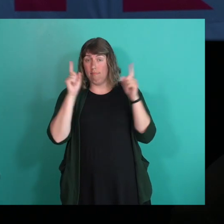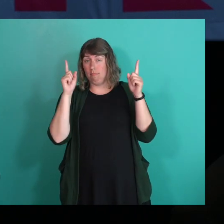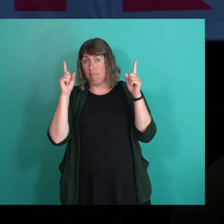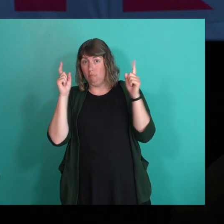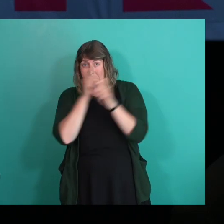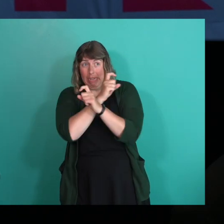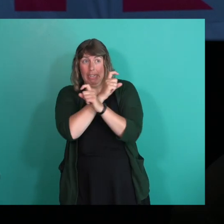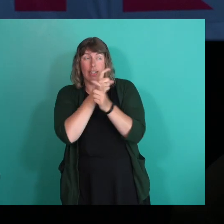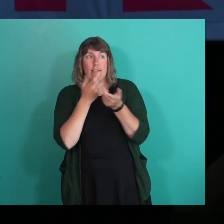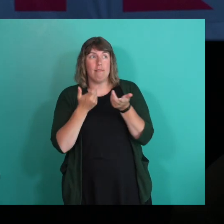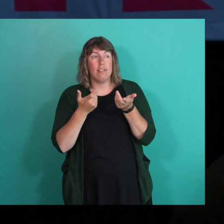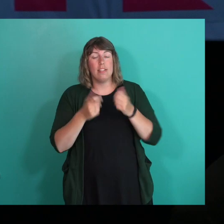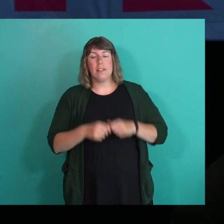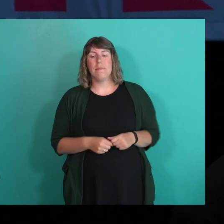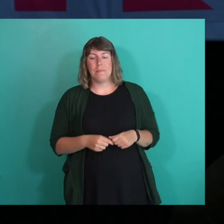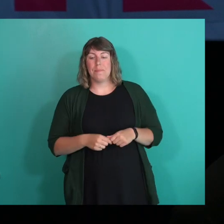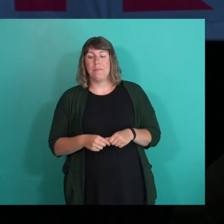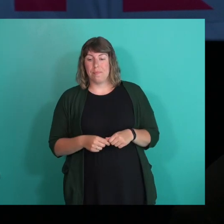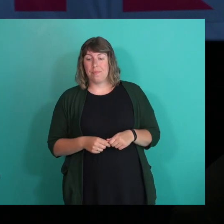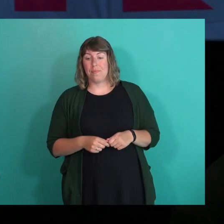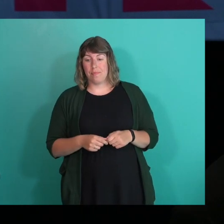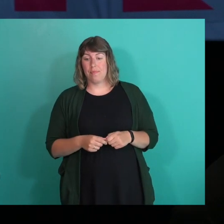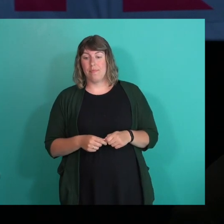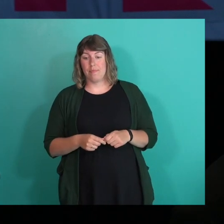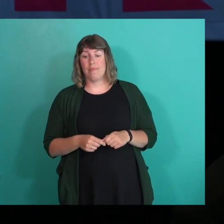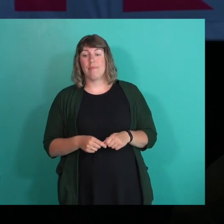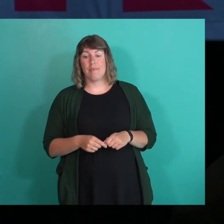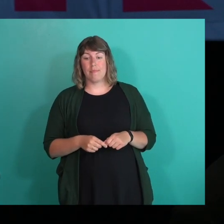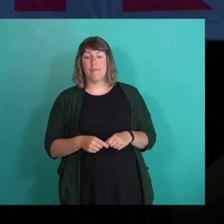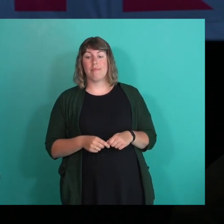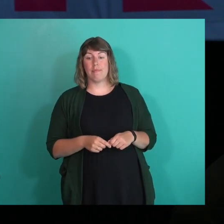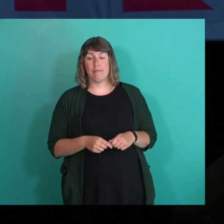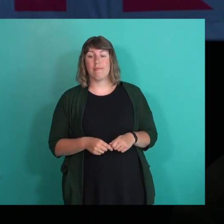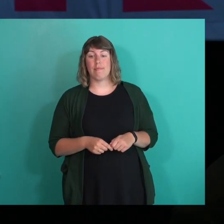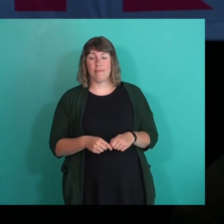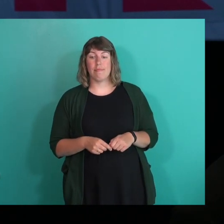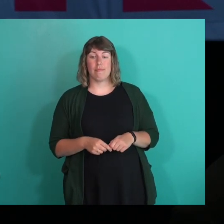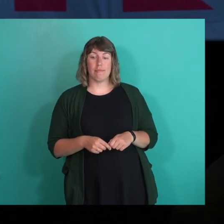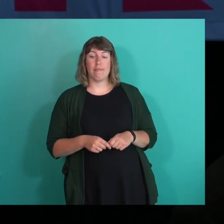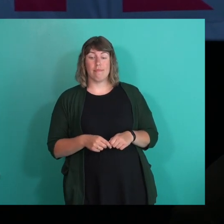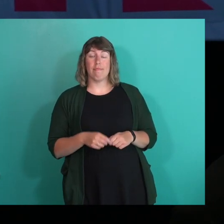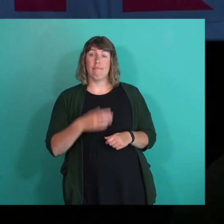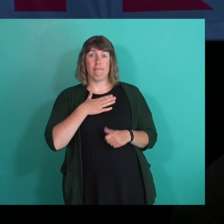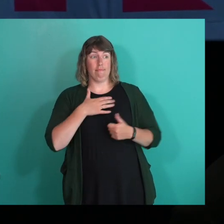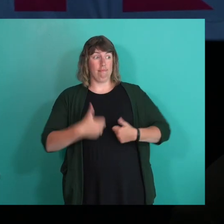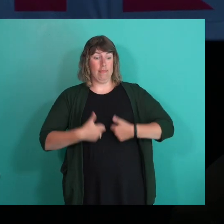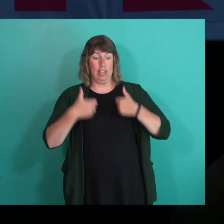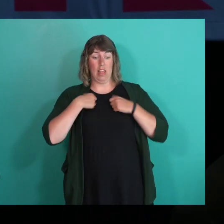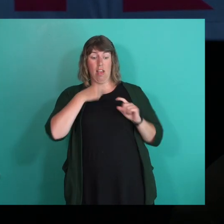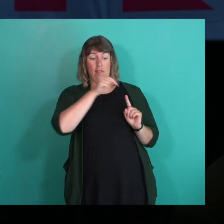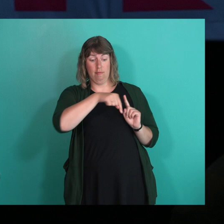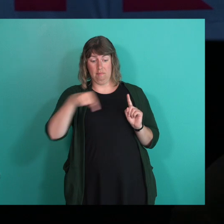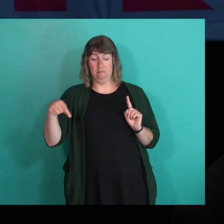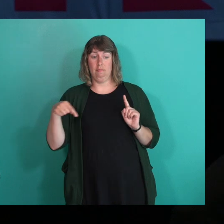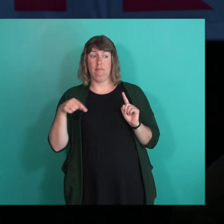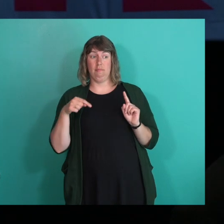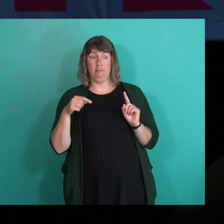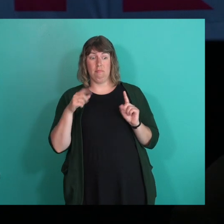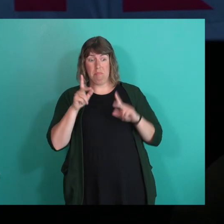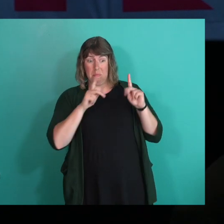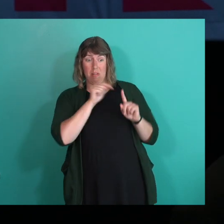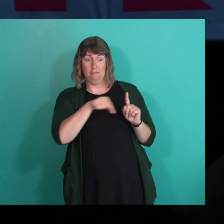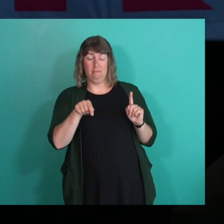are in terms of, certainly in terms of most of the people in my life and their experience